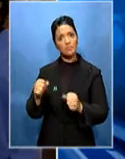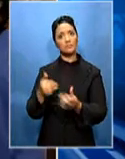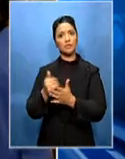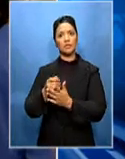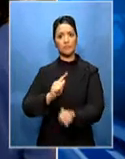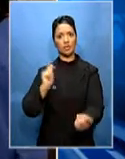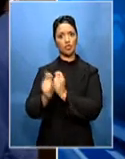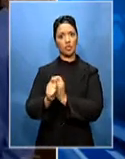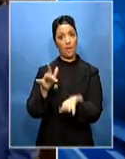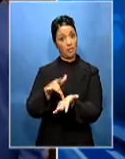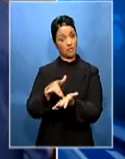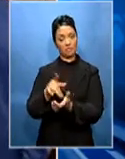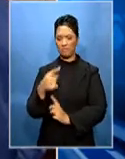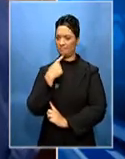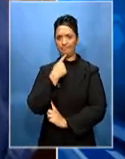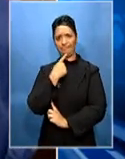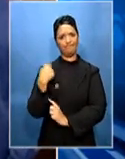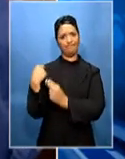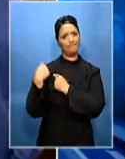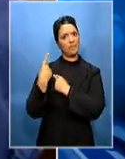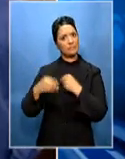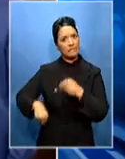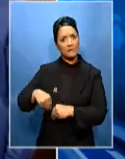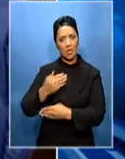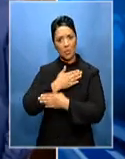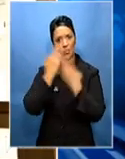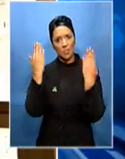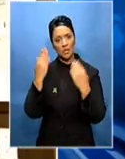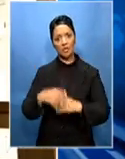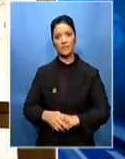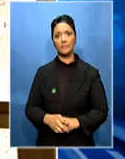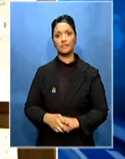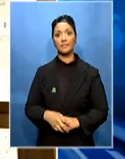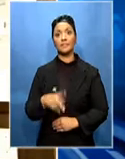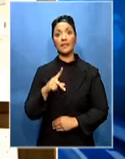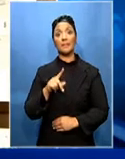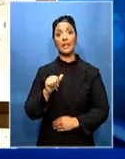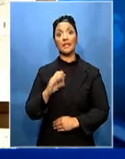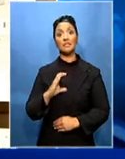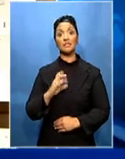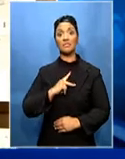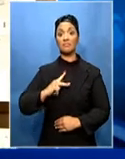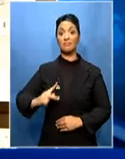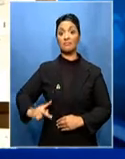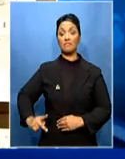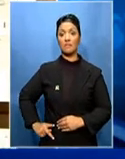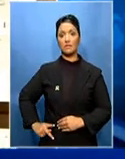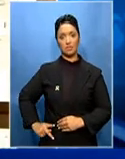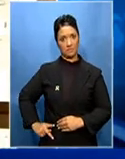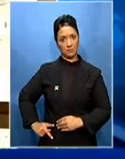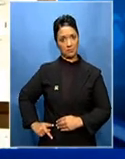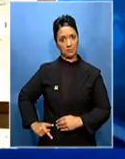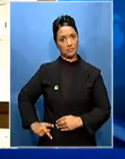will change that. He denies the allegations levelled against him. I'm still PAC president. PAC